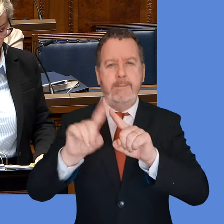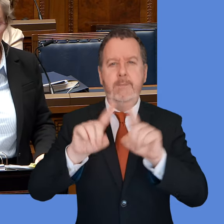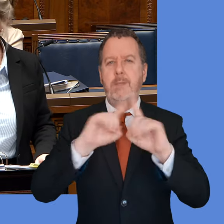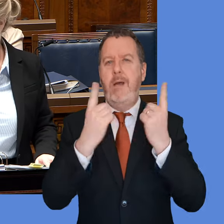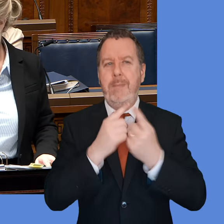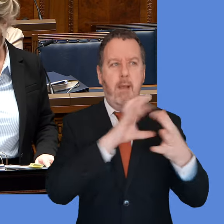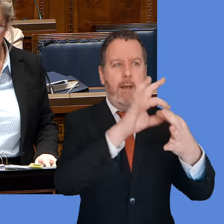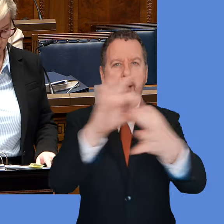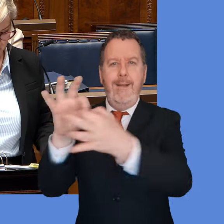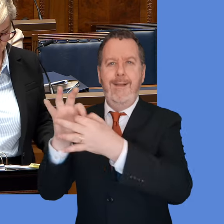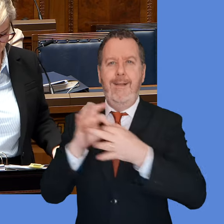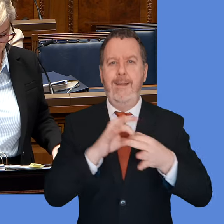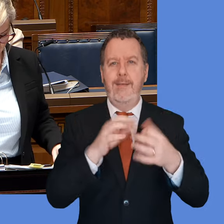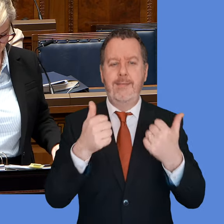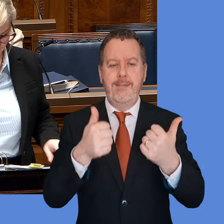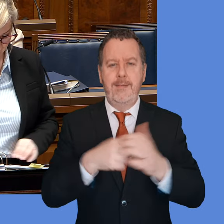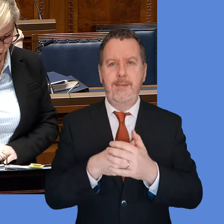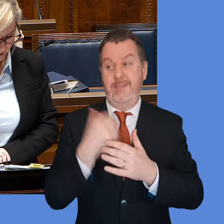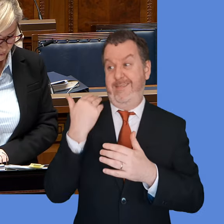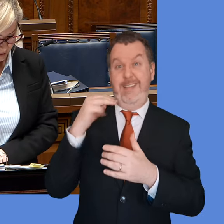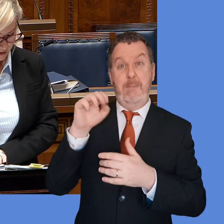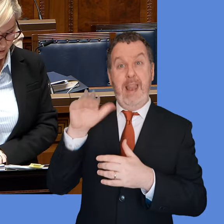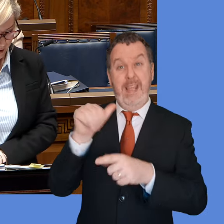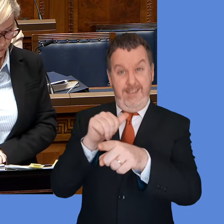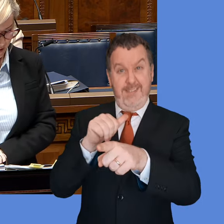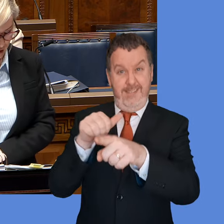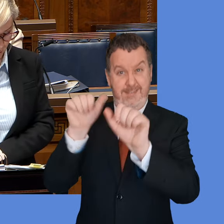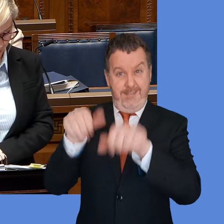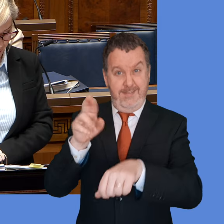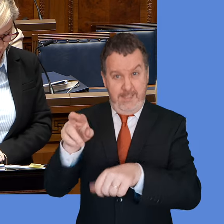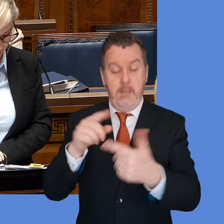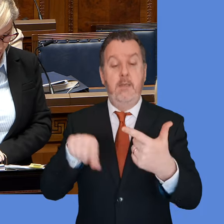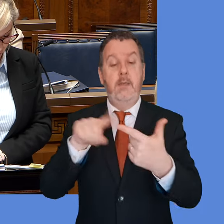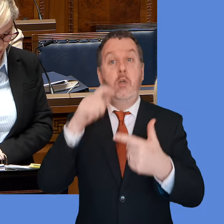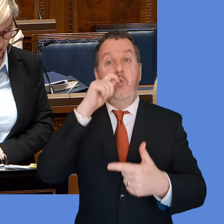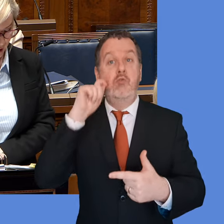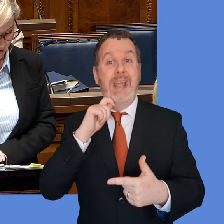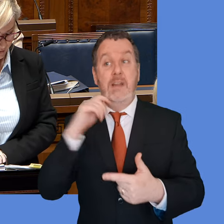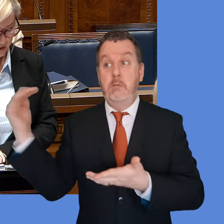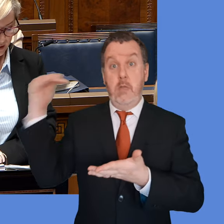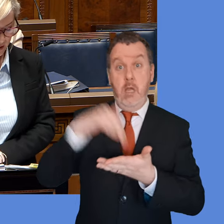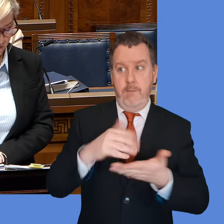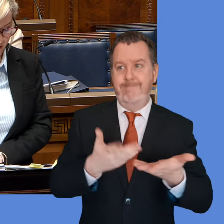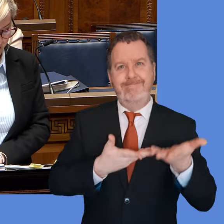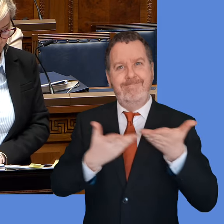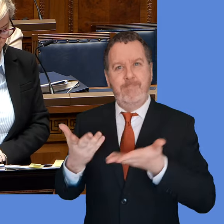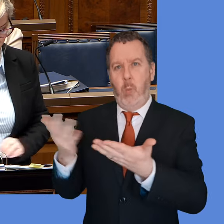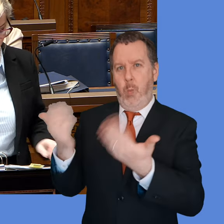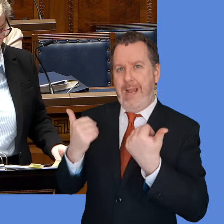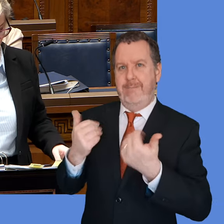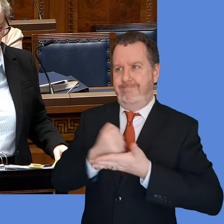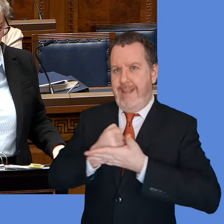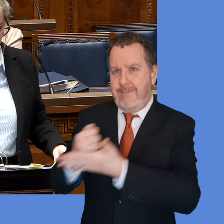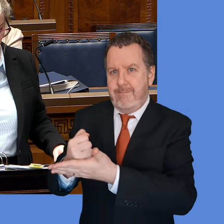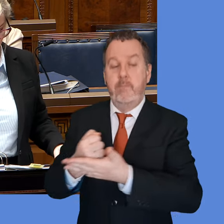approach across government, as the previous MLA had raised, providing support for Ukrainian arrivals, facilitating